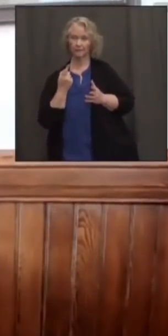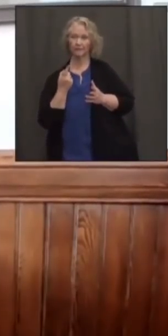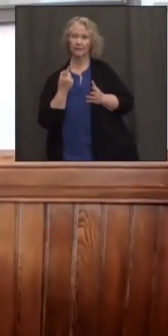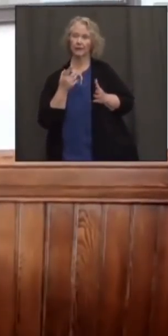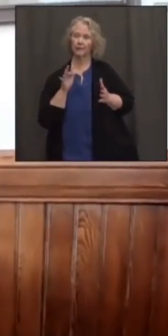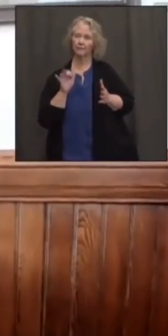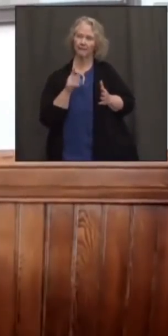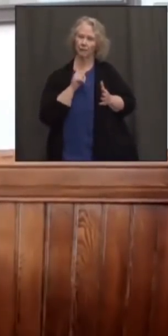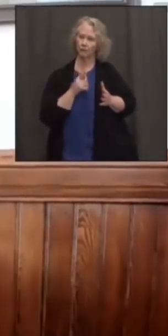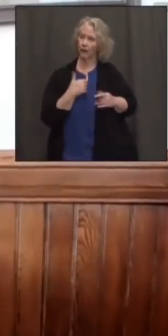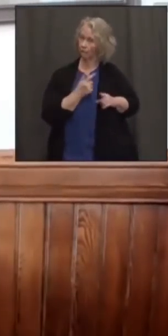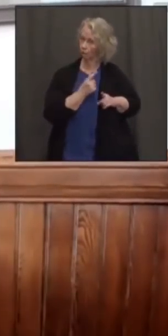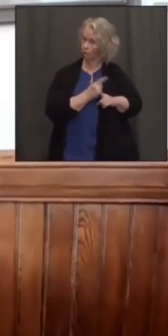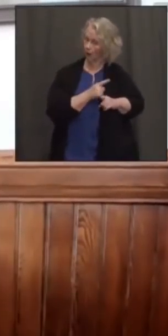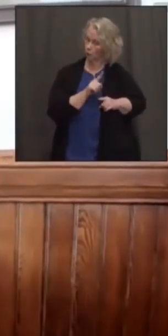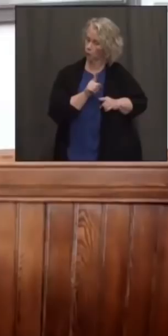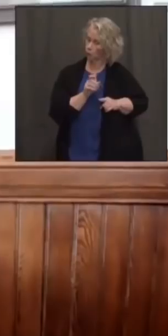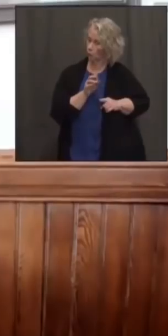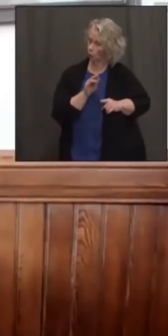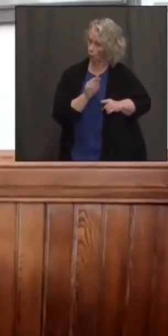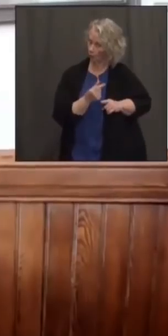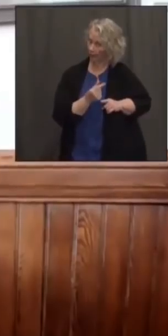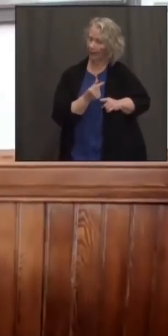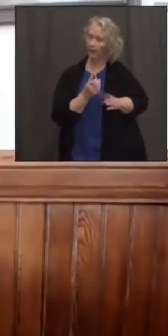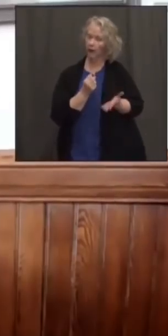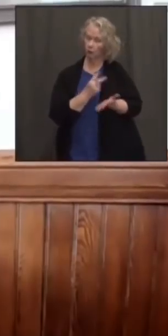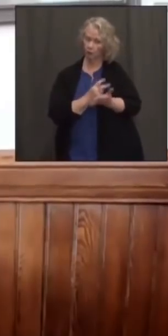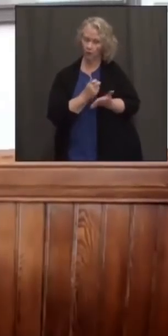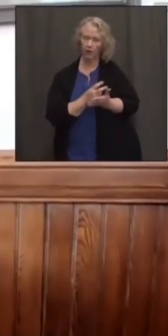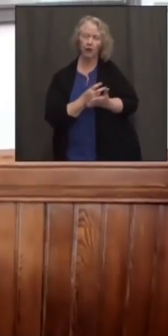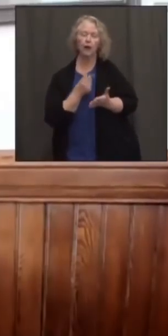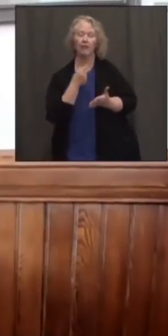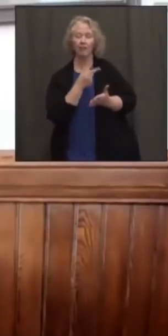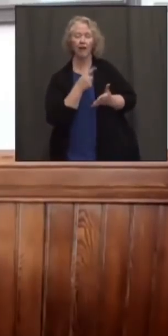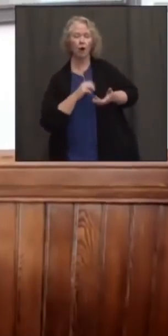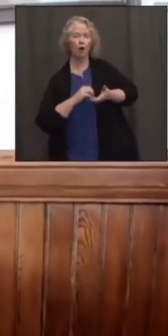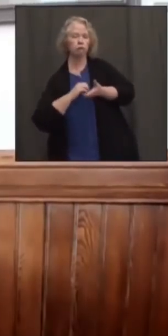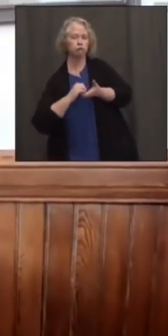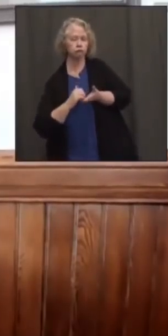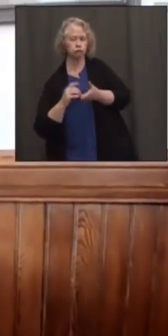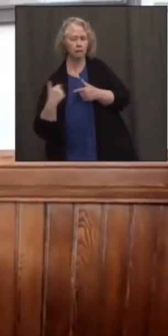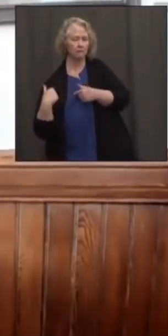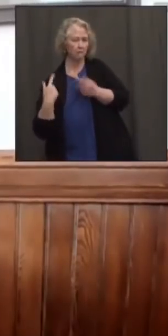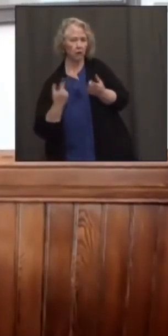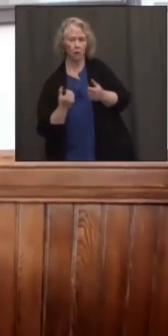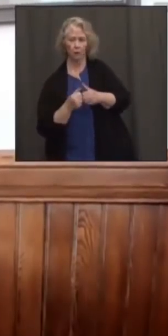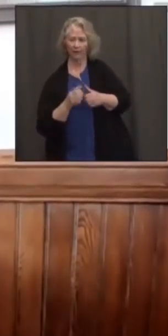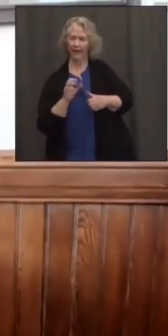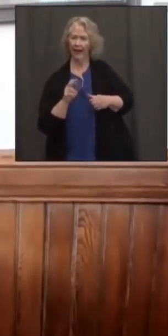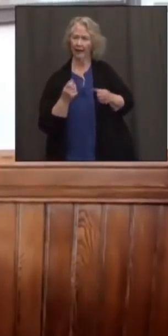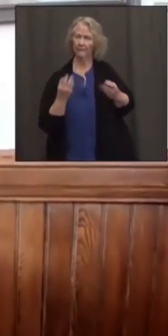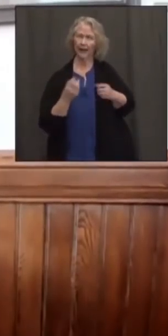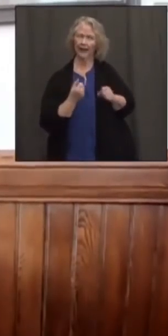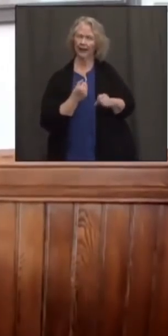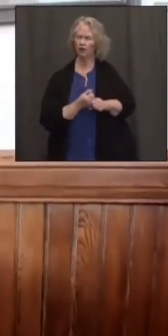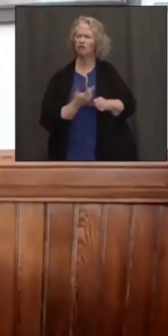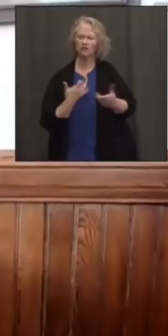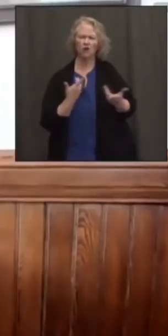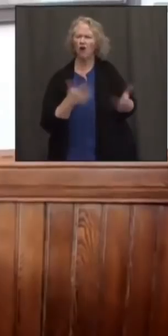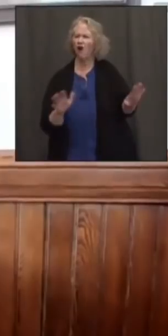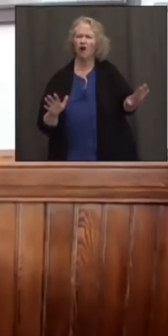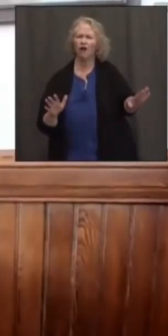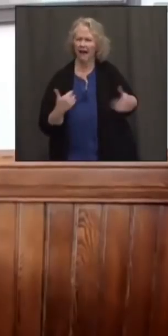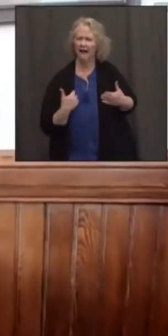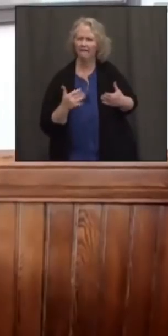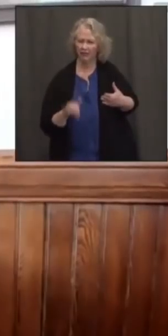proper zoning and proper approvals. Well, Sport Tech, as the pari-mutual partner of the state of Connecticut for many years, already has that. So I know that the